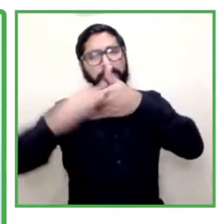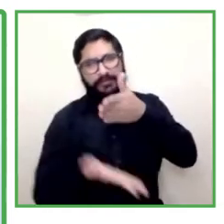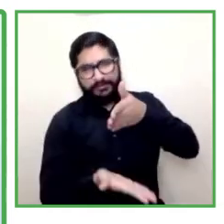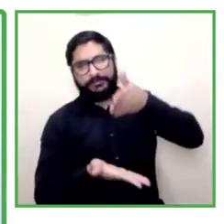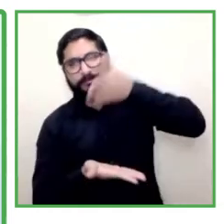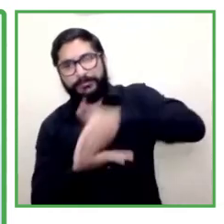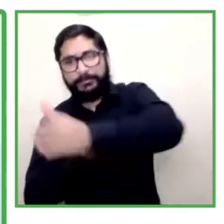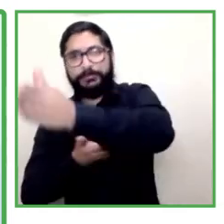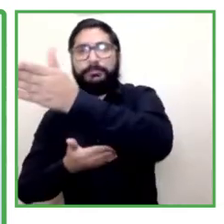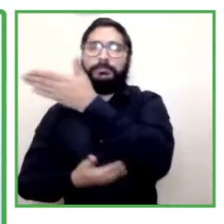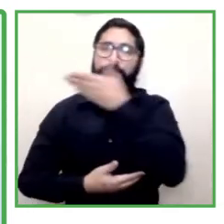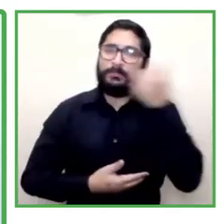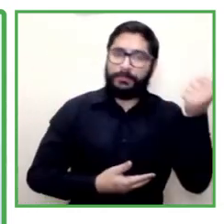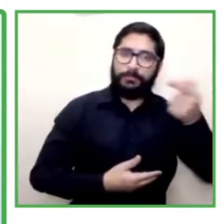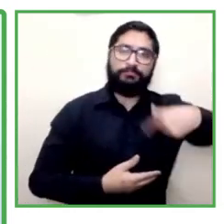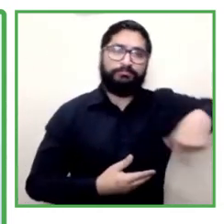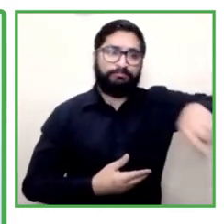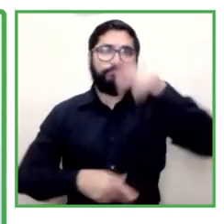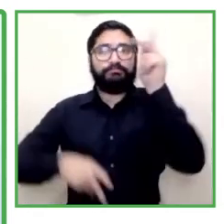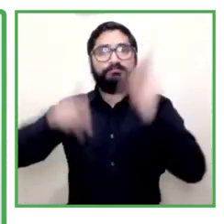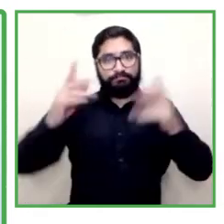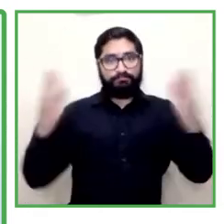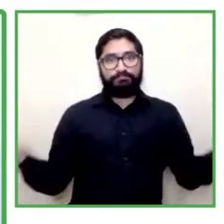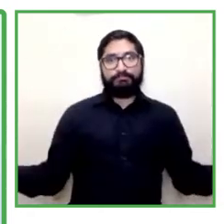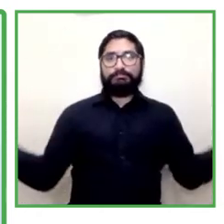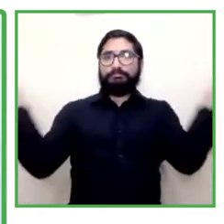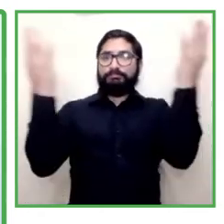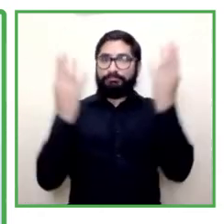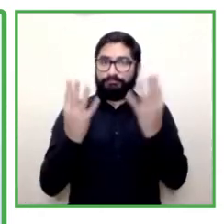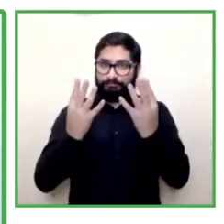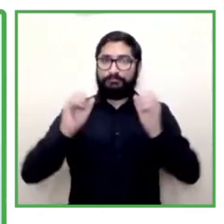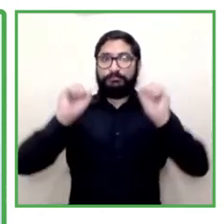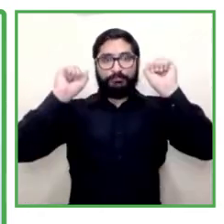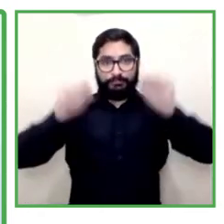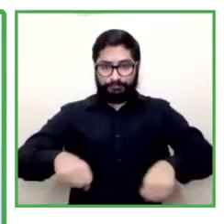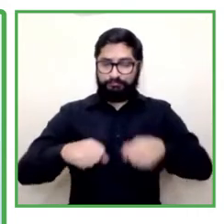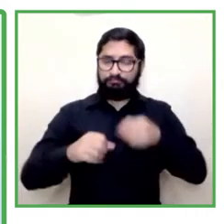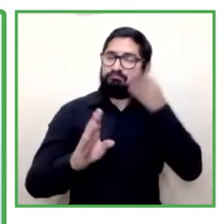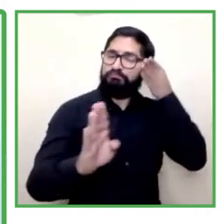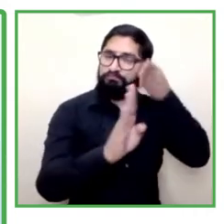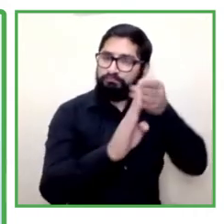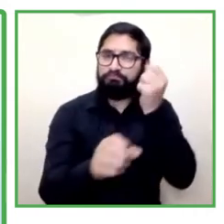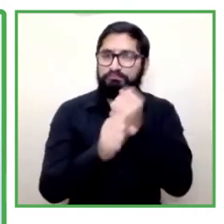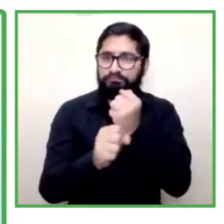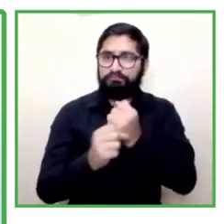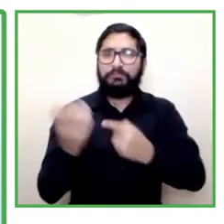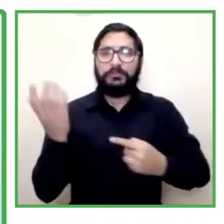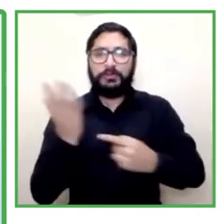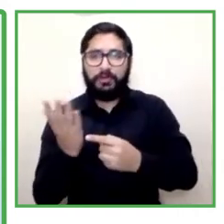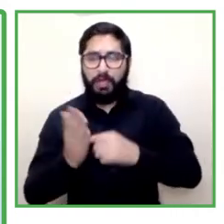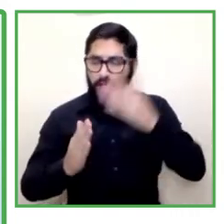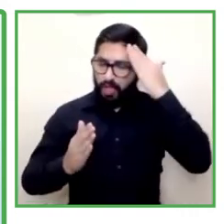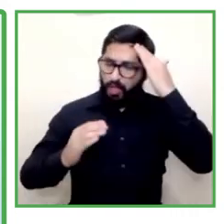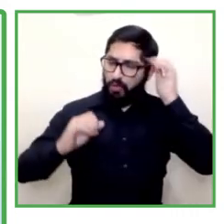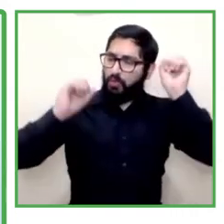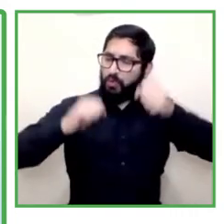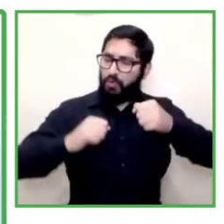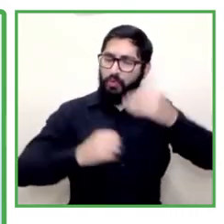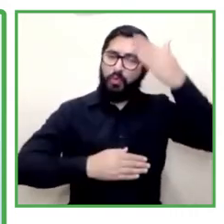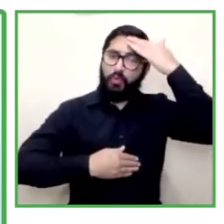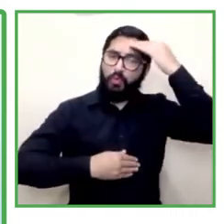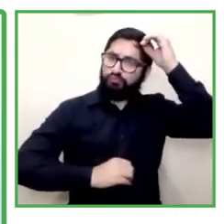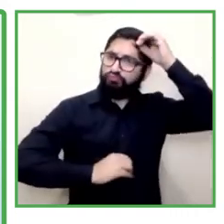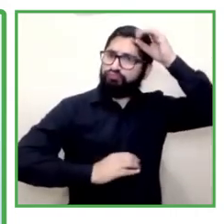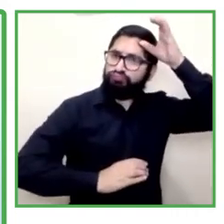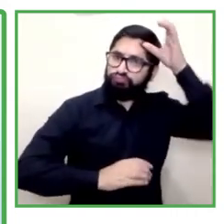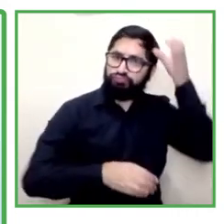jobs for people with disability attracting to sensei these talents and trying to foster people with disabilities in this area i think this is